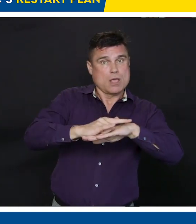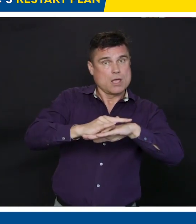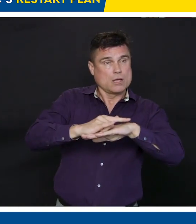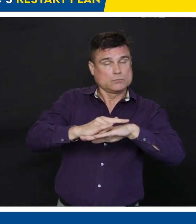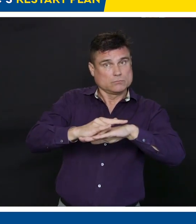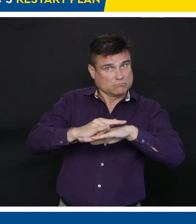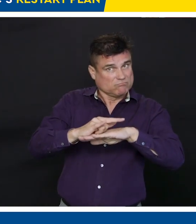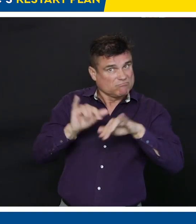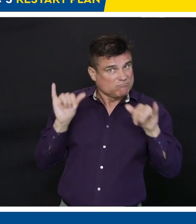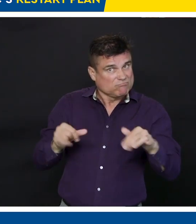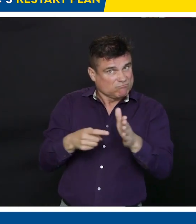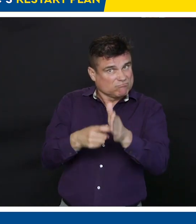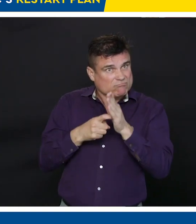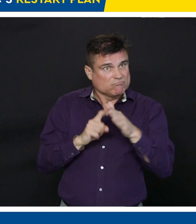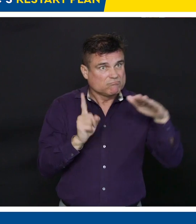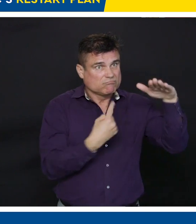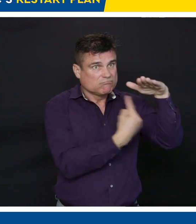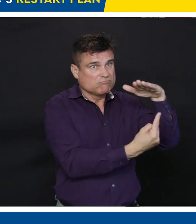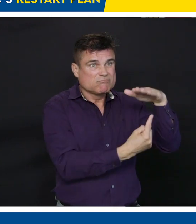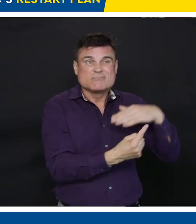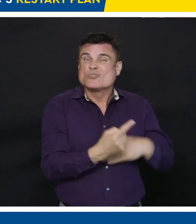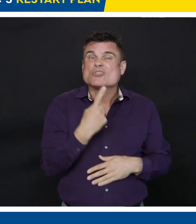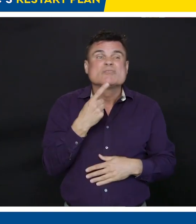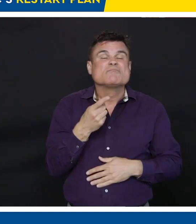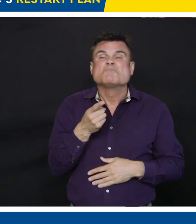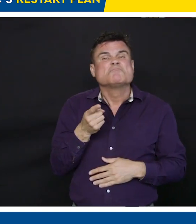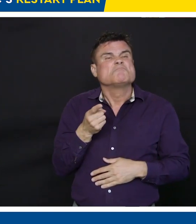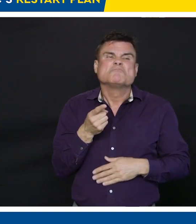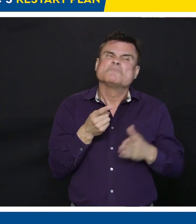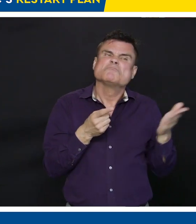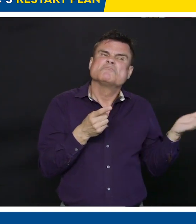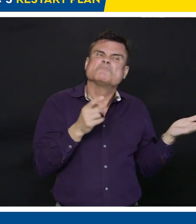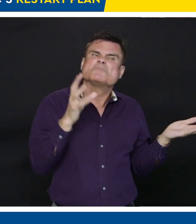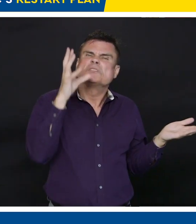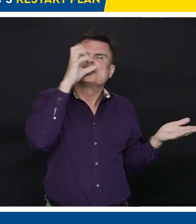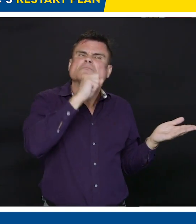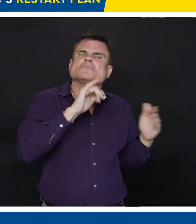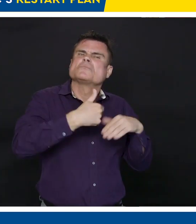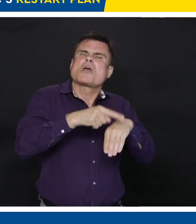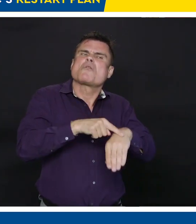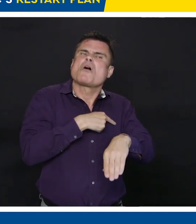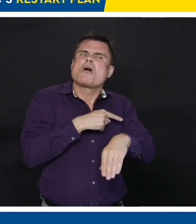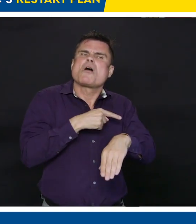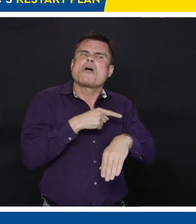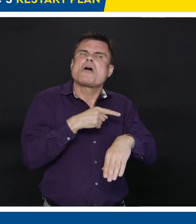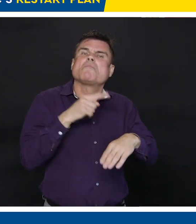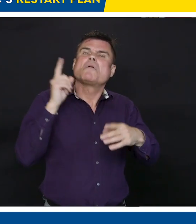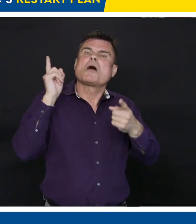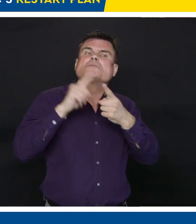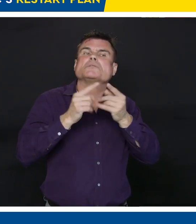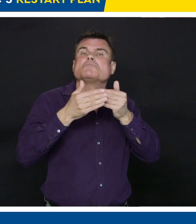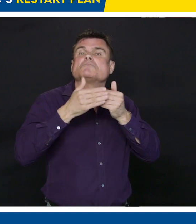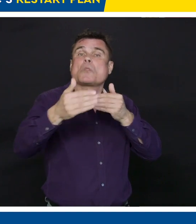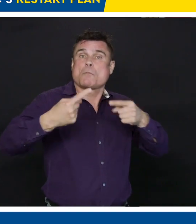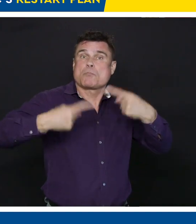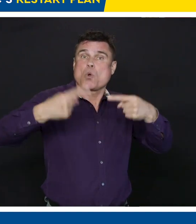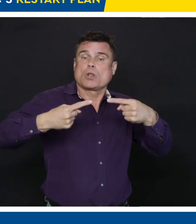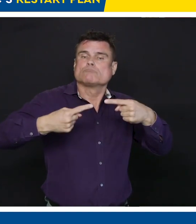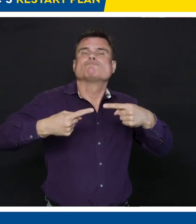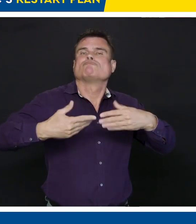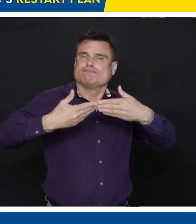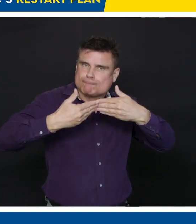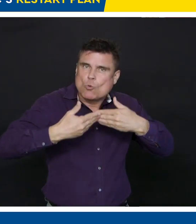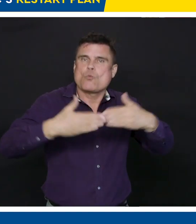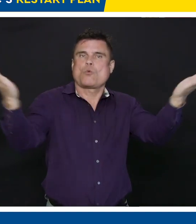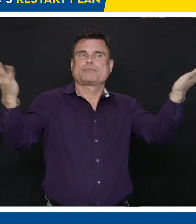of how long it could be before we reopen the borders for regular crossing with the United States?